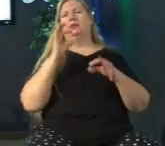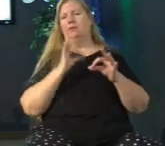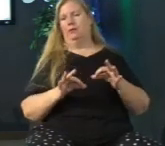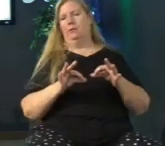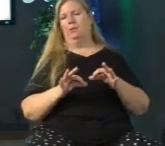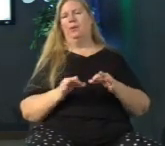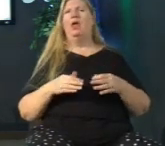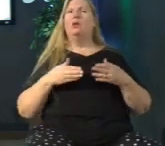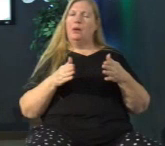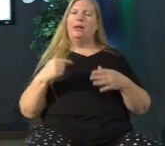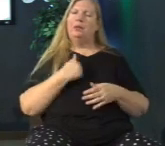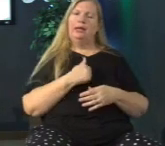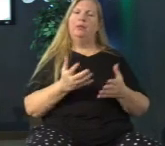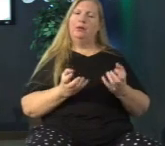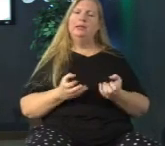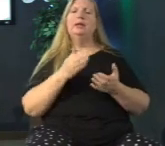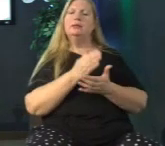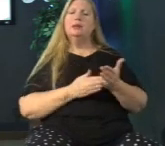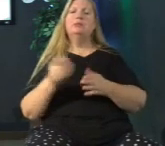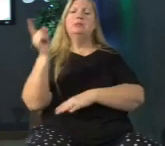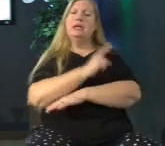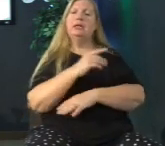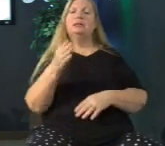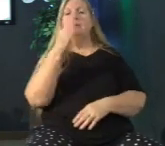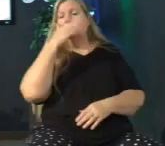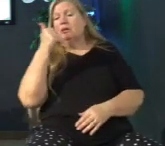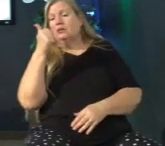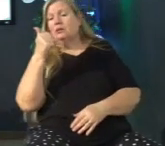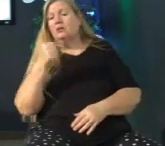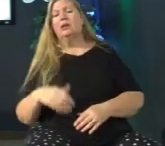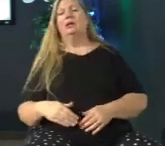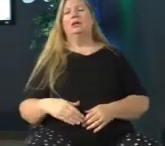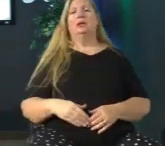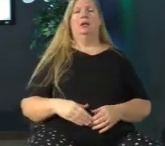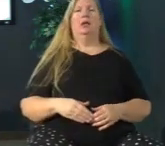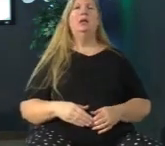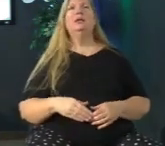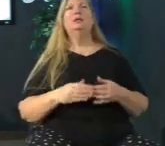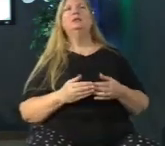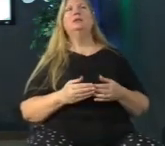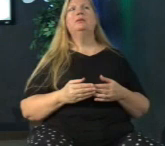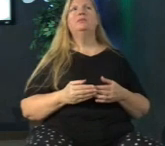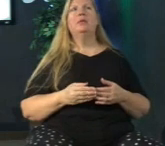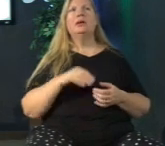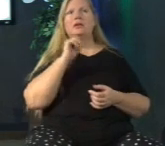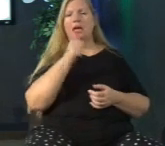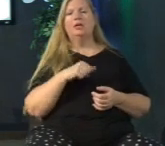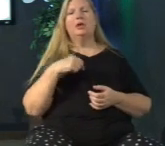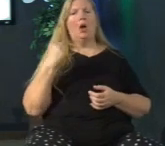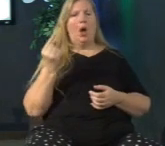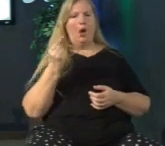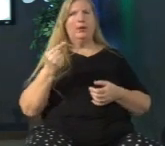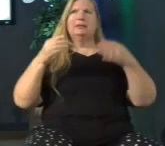that some days are better than others we may not pay attention to the God moments or God opportunities